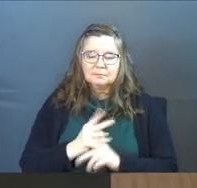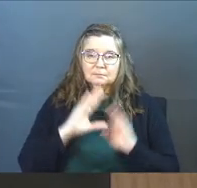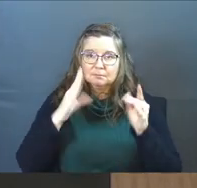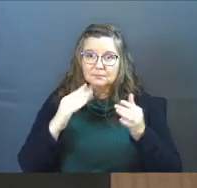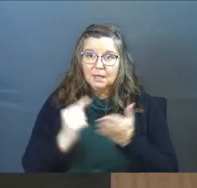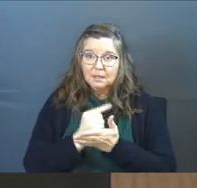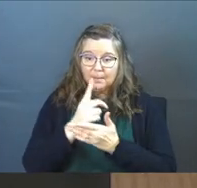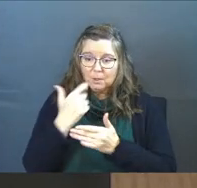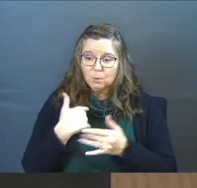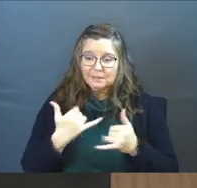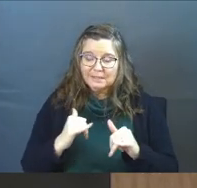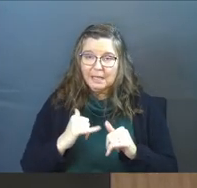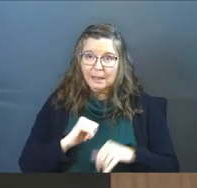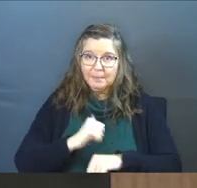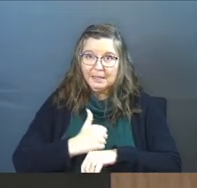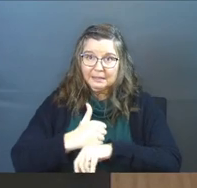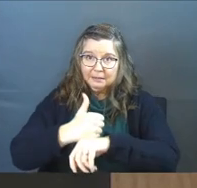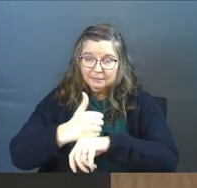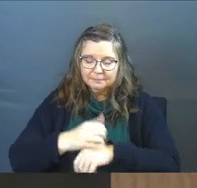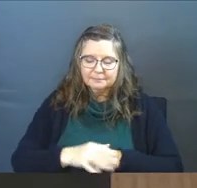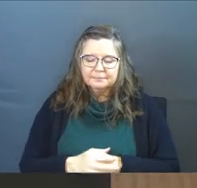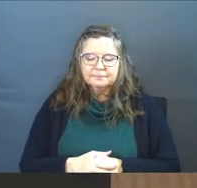focused on the gospel because we're still building.